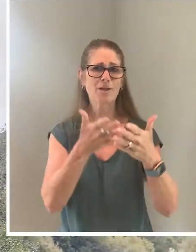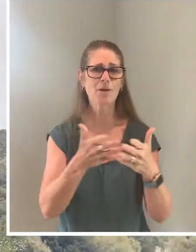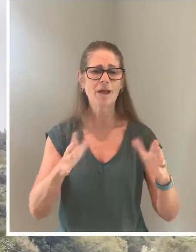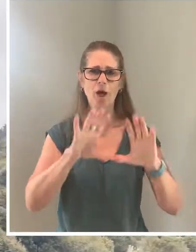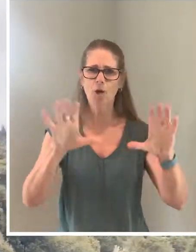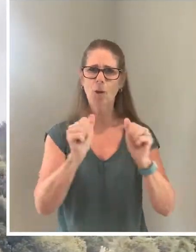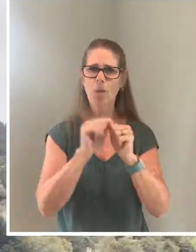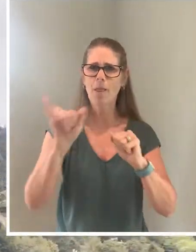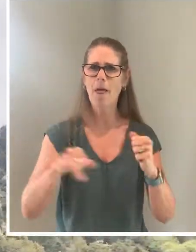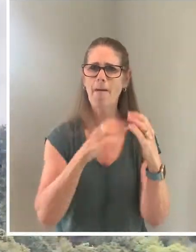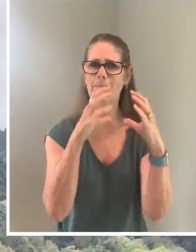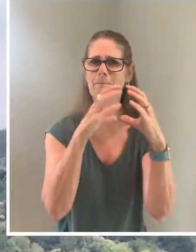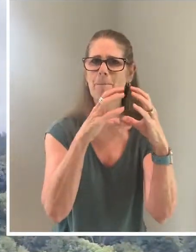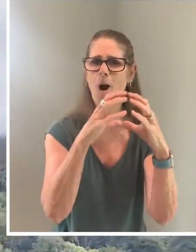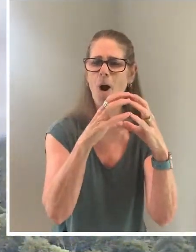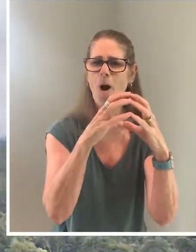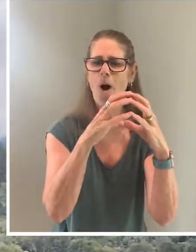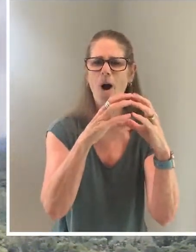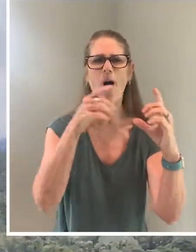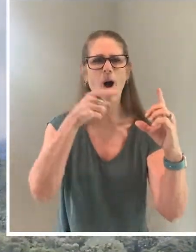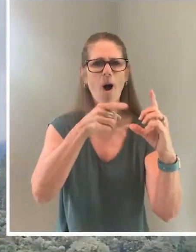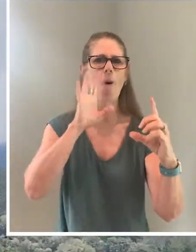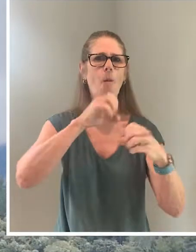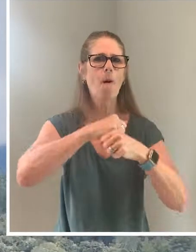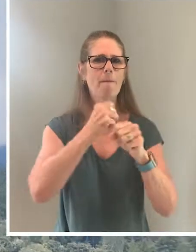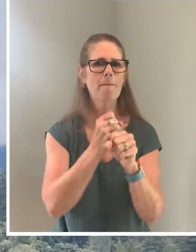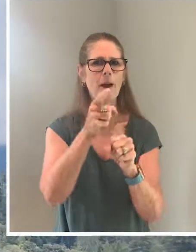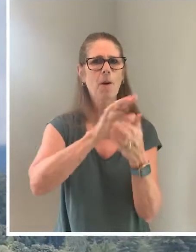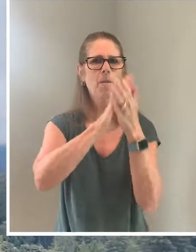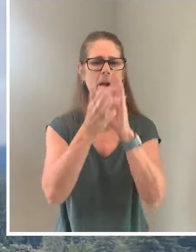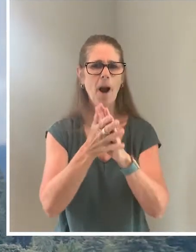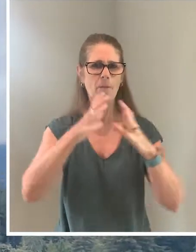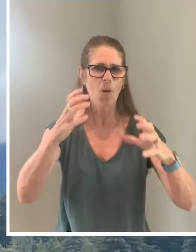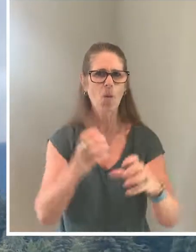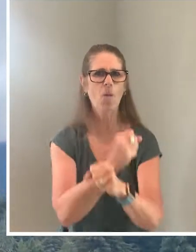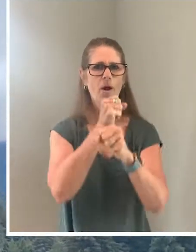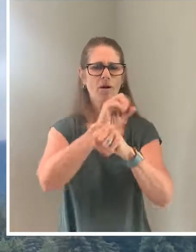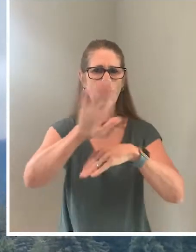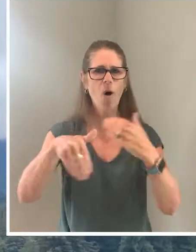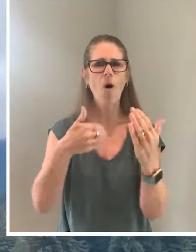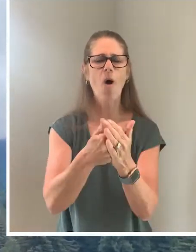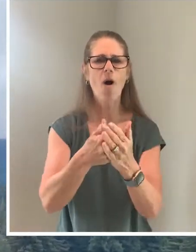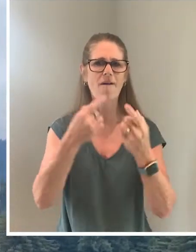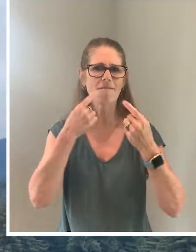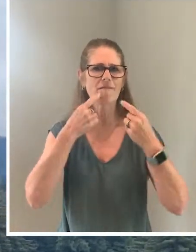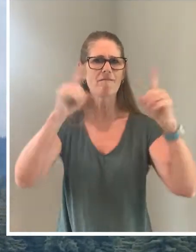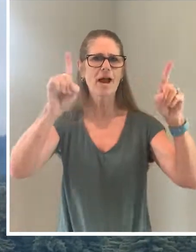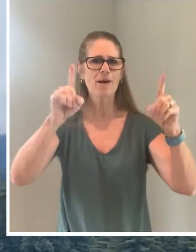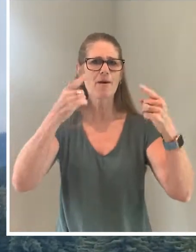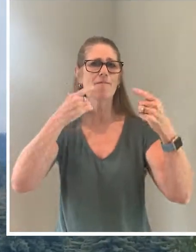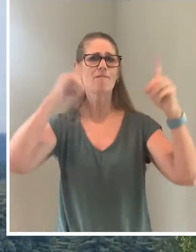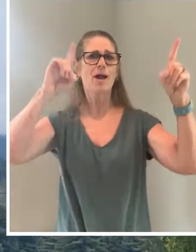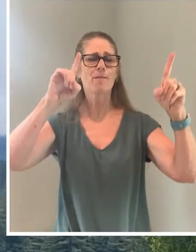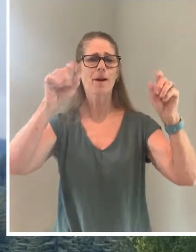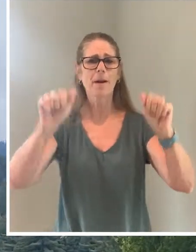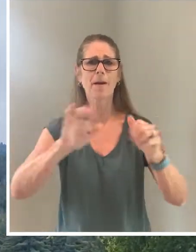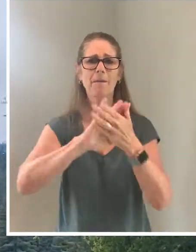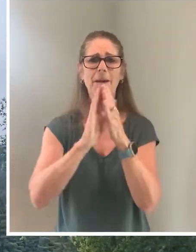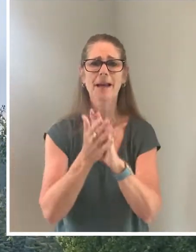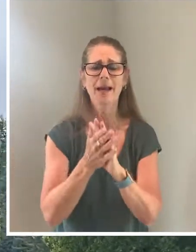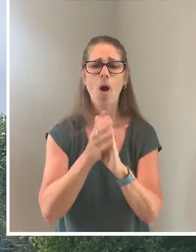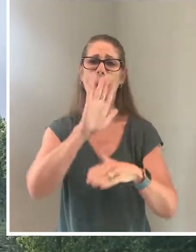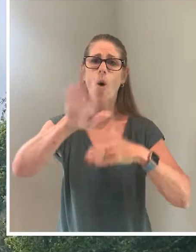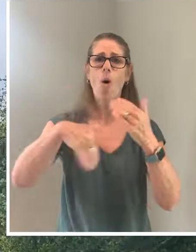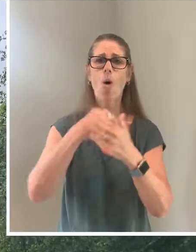you can do with that ball will make you the winningest winner of all. Fame! You'll be famous as famous can be, with the whole wide world